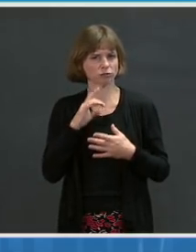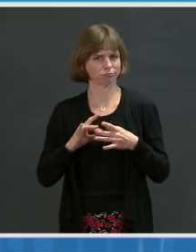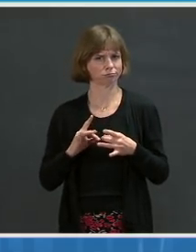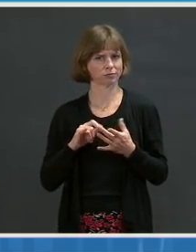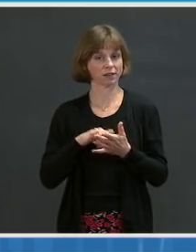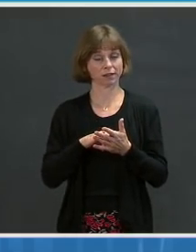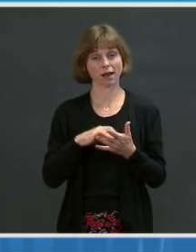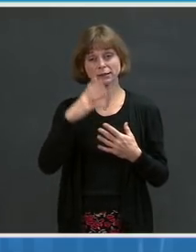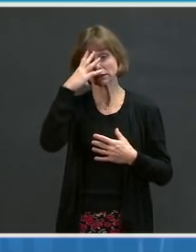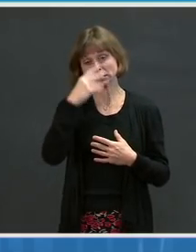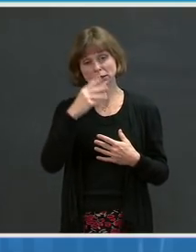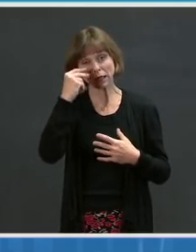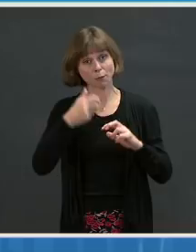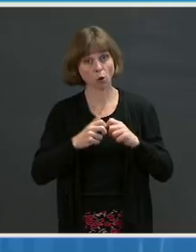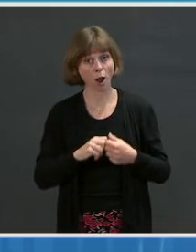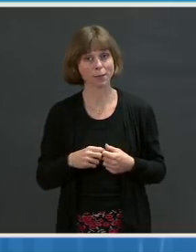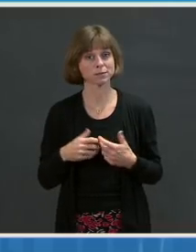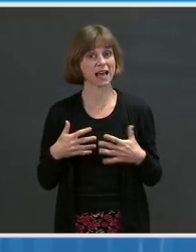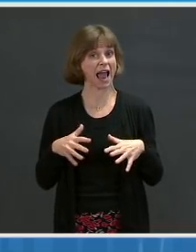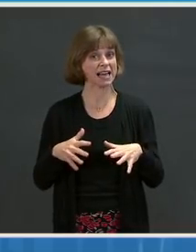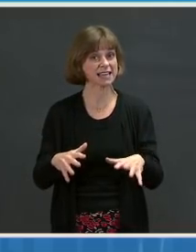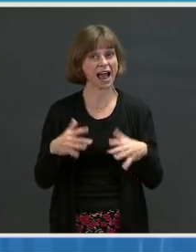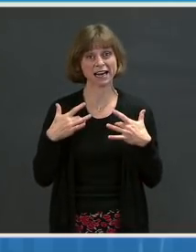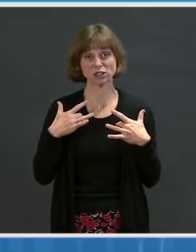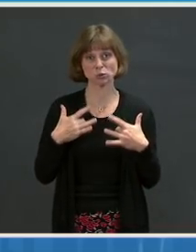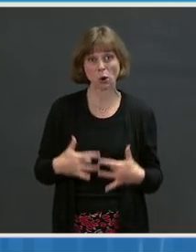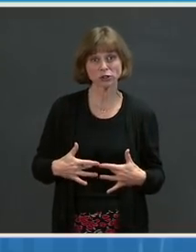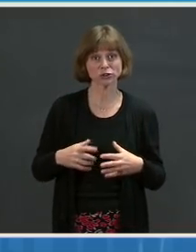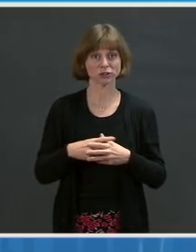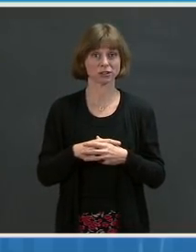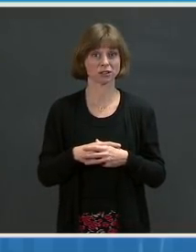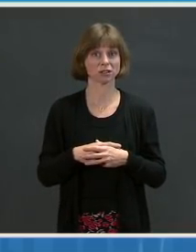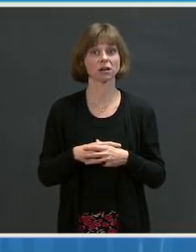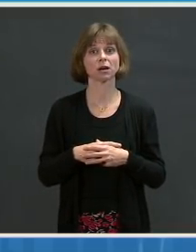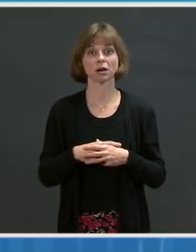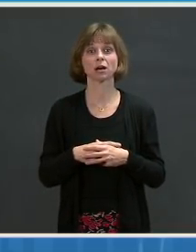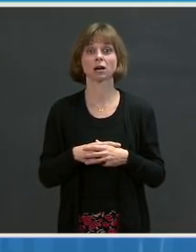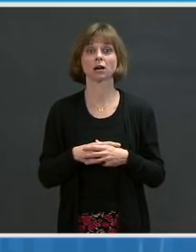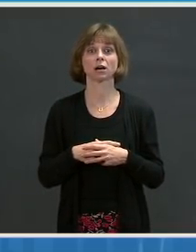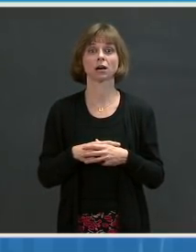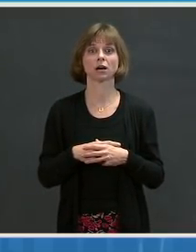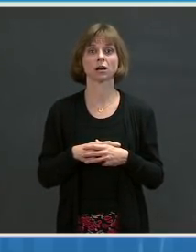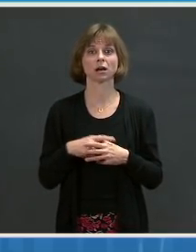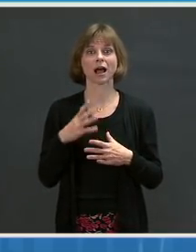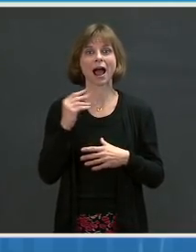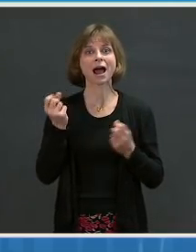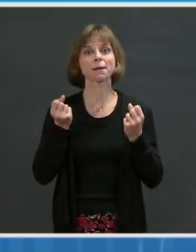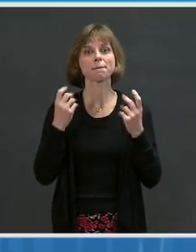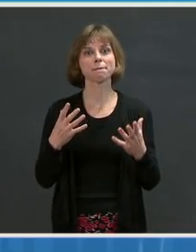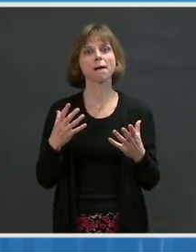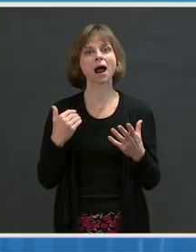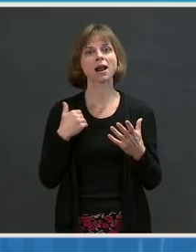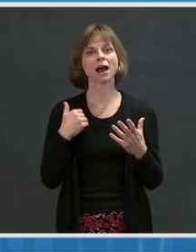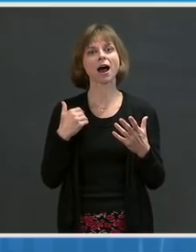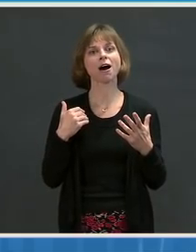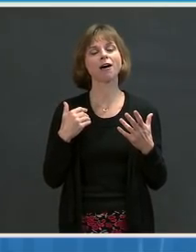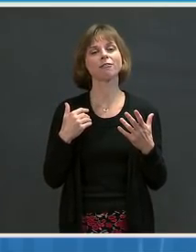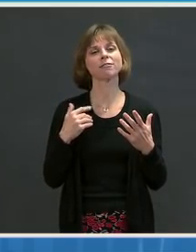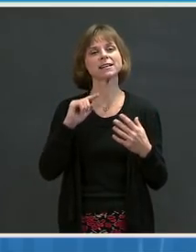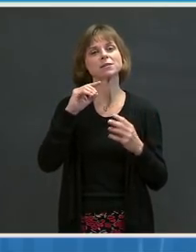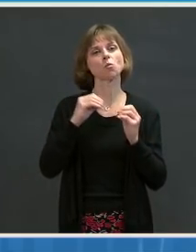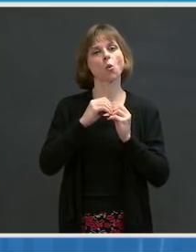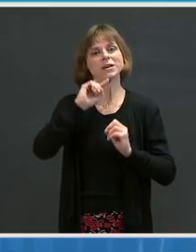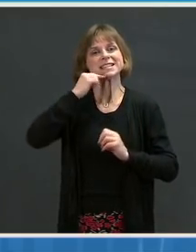difficulties. anxiety or depression, and the greater proportion of patients with more severe illness had